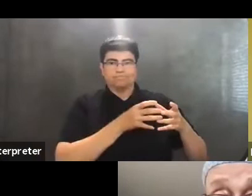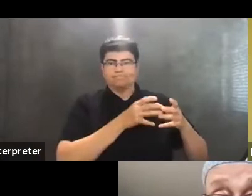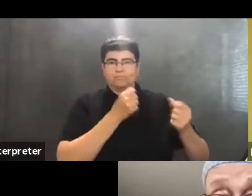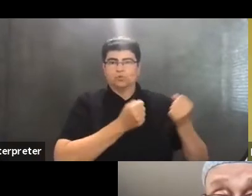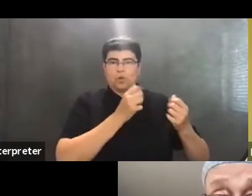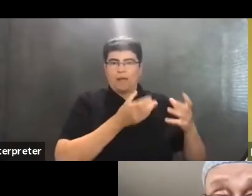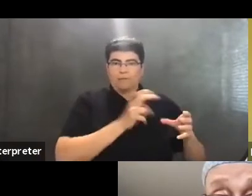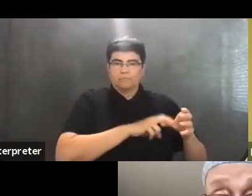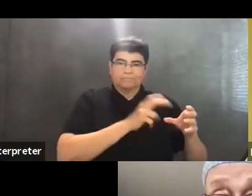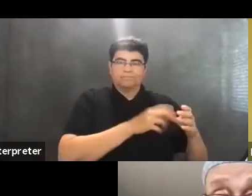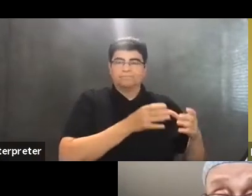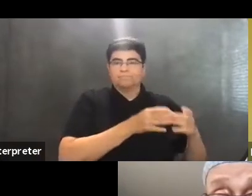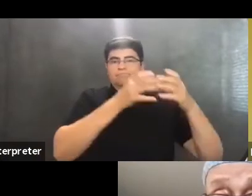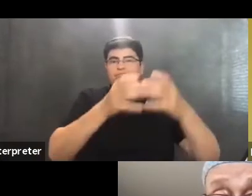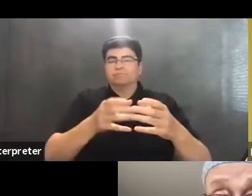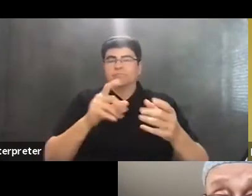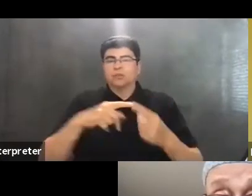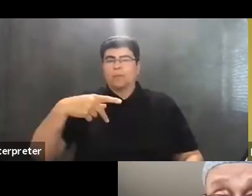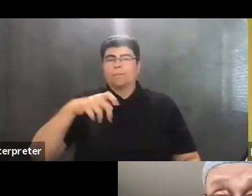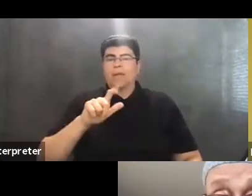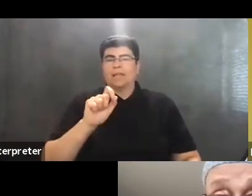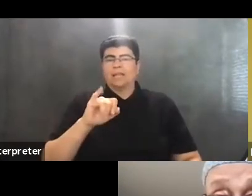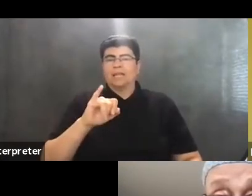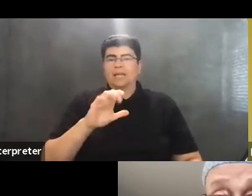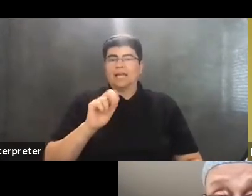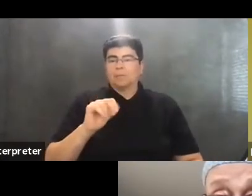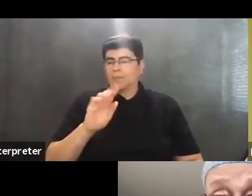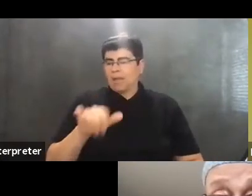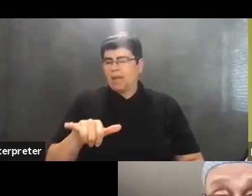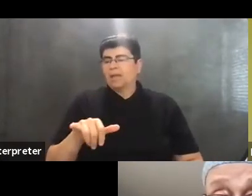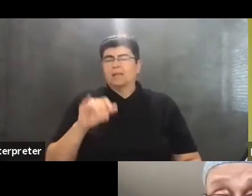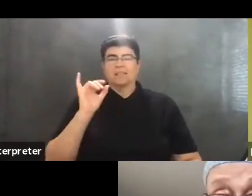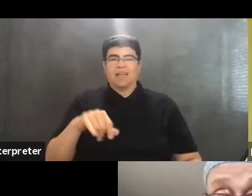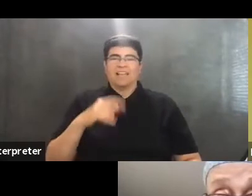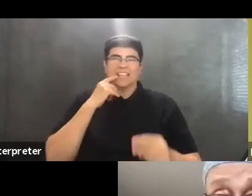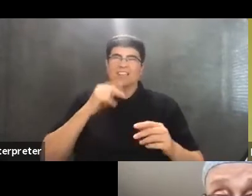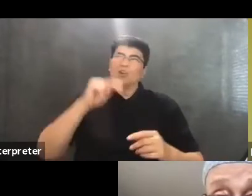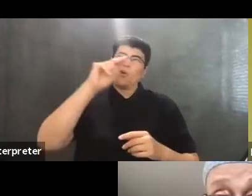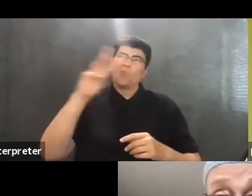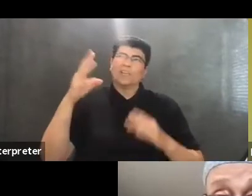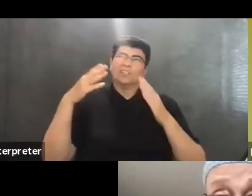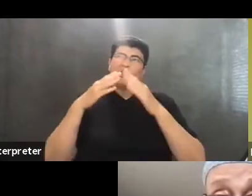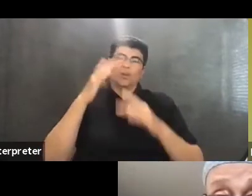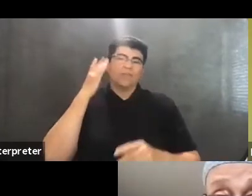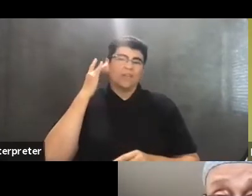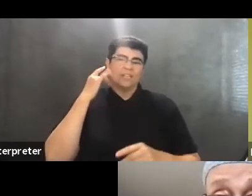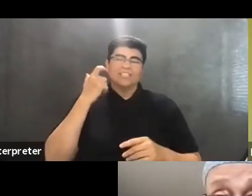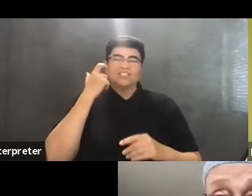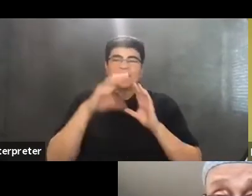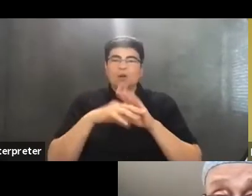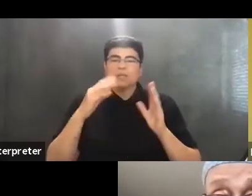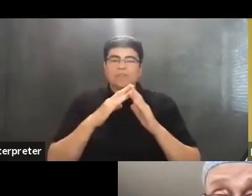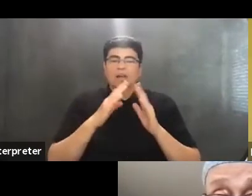Prison, which is in the northwest corner of California, just outside this town called